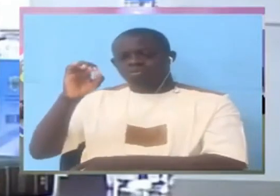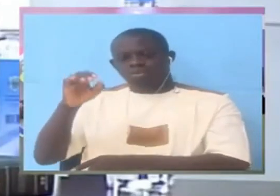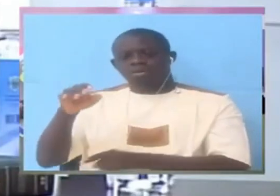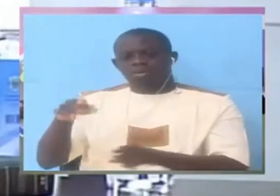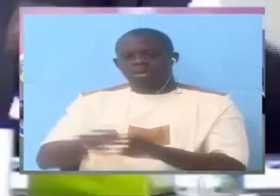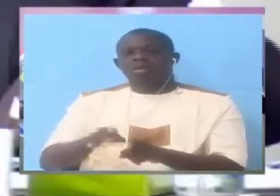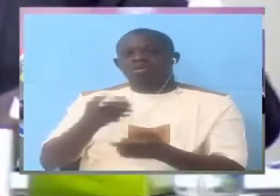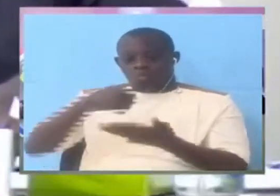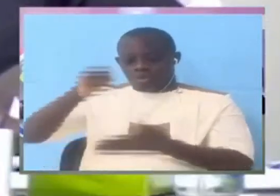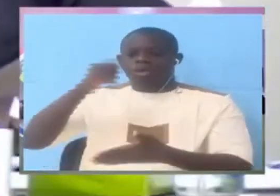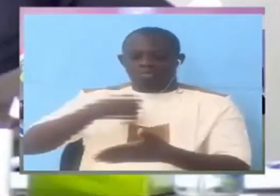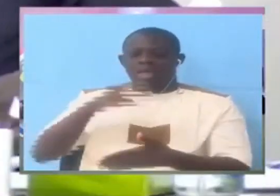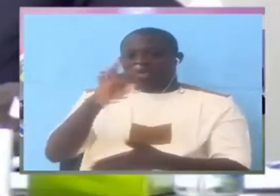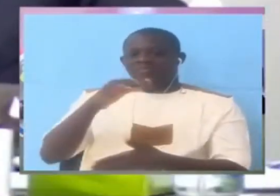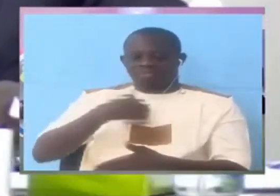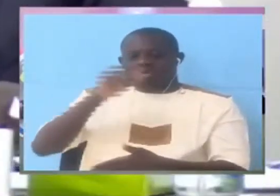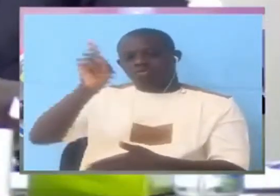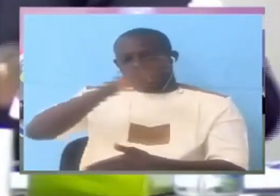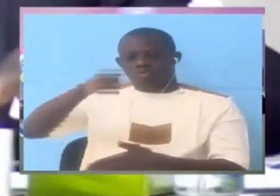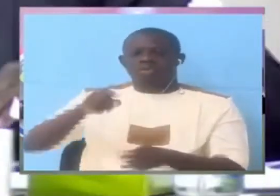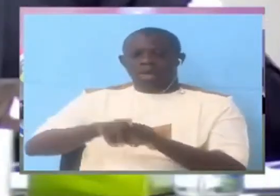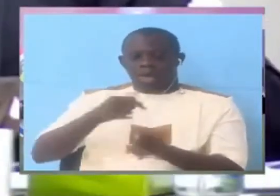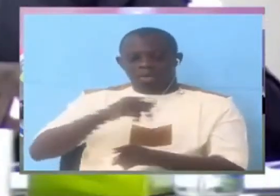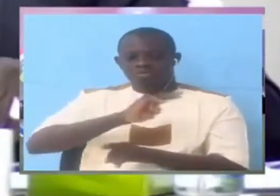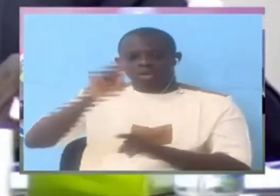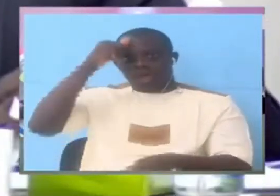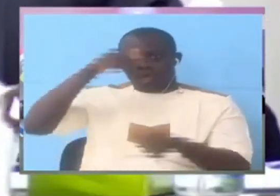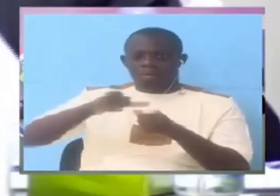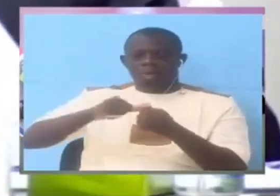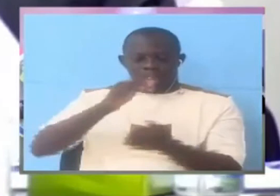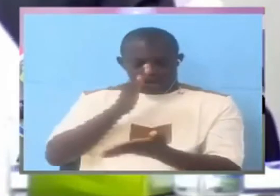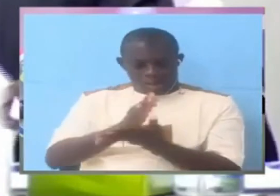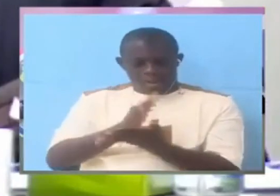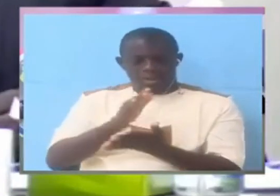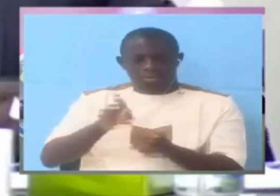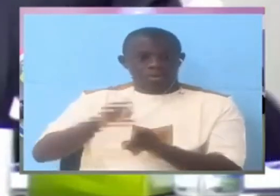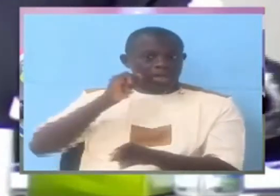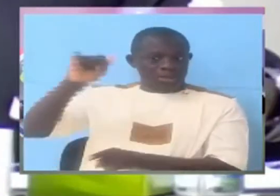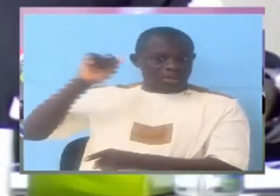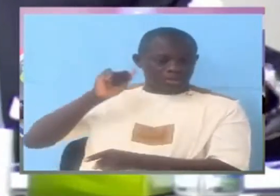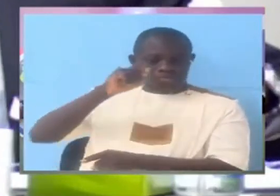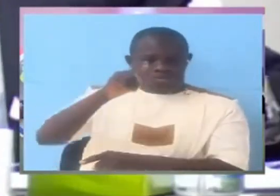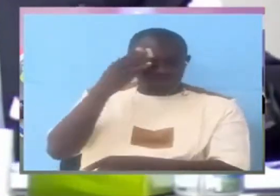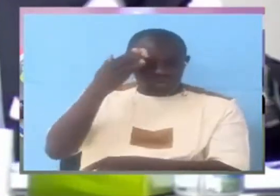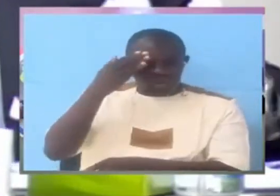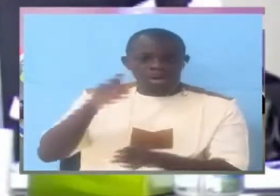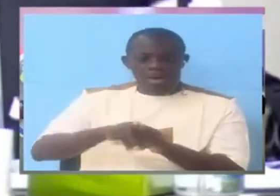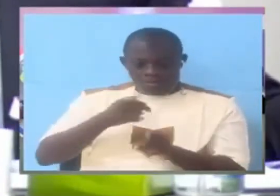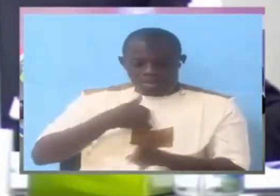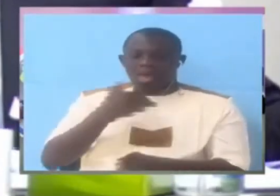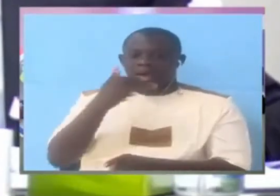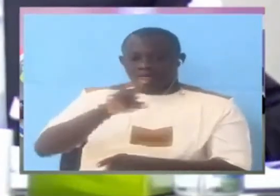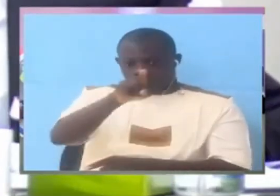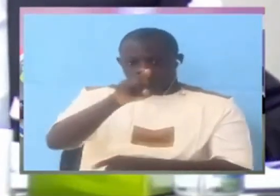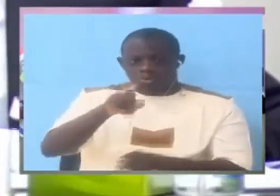I can't recall exactly but yesterday no yes yes I am asking you which